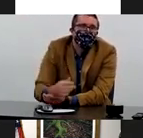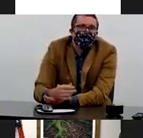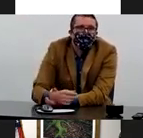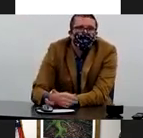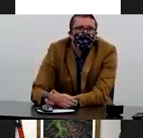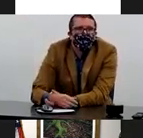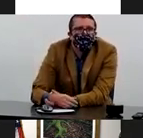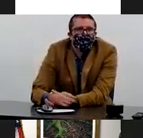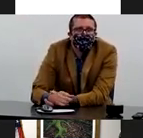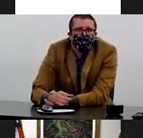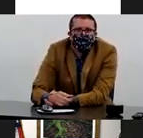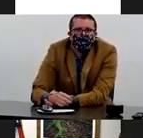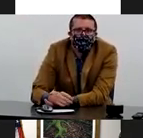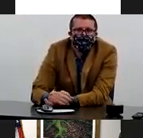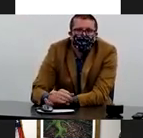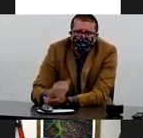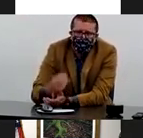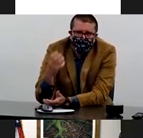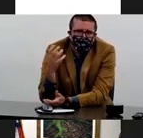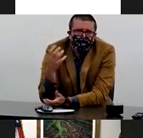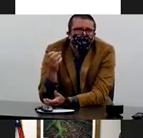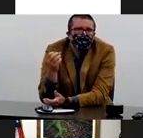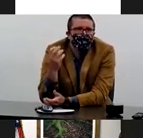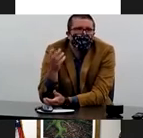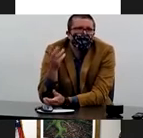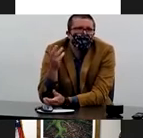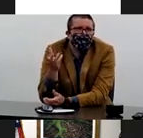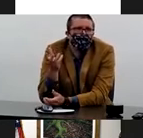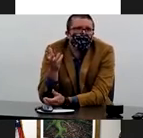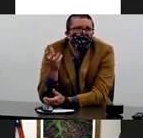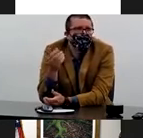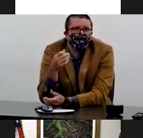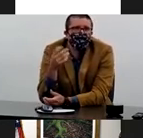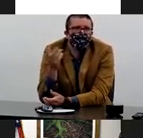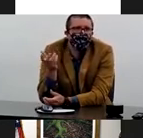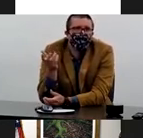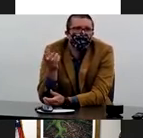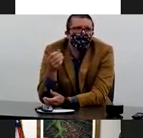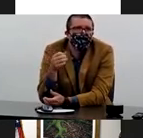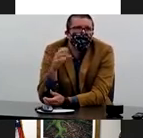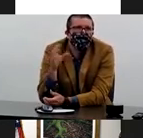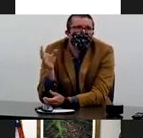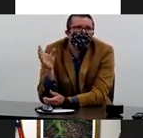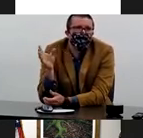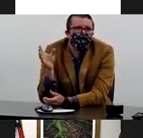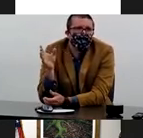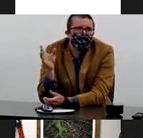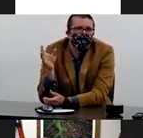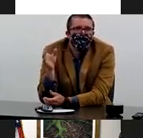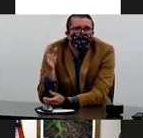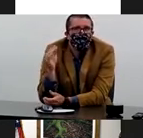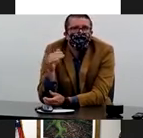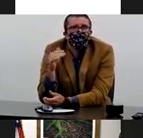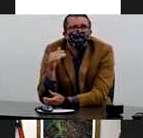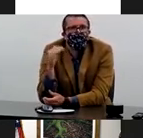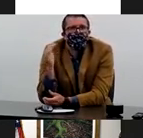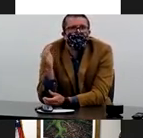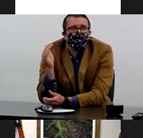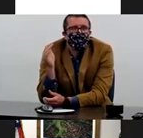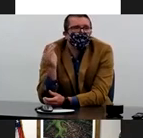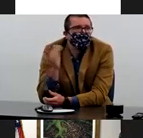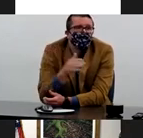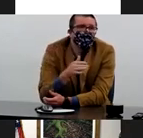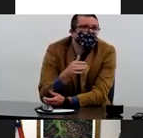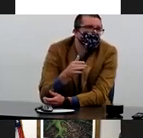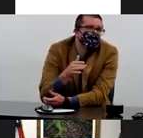And so what we think is going on is cellular damage to cells blowing up and releasing virus result in